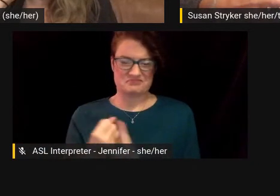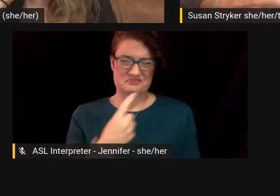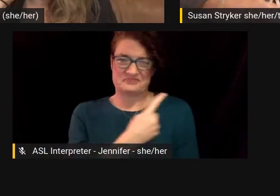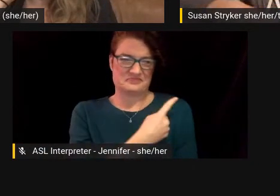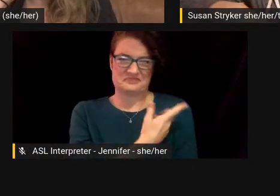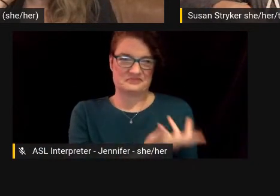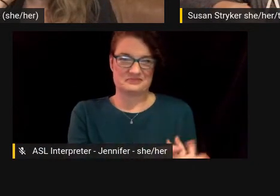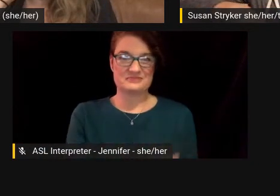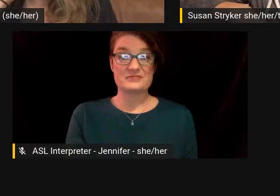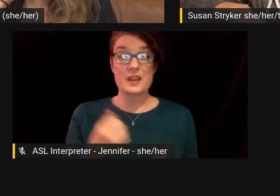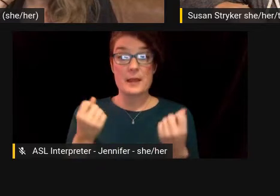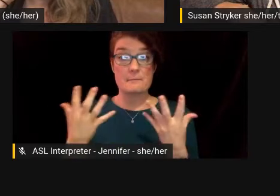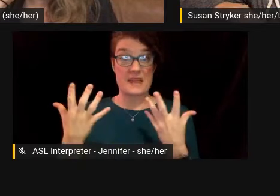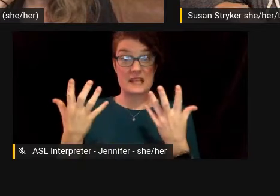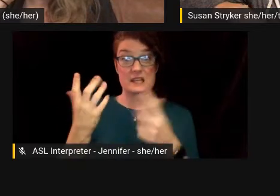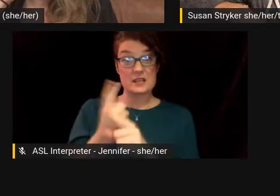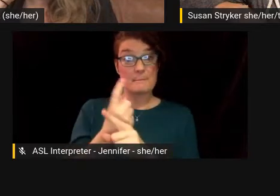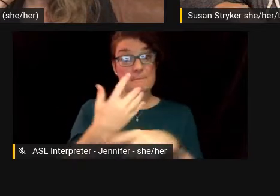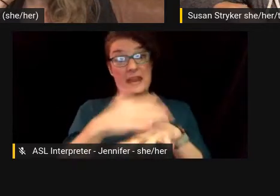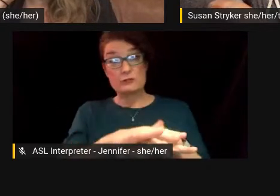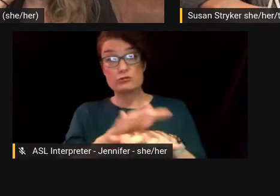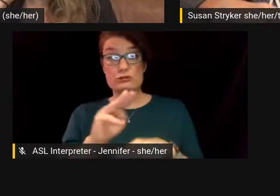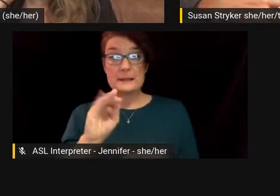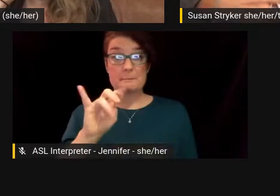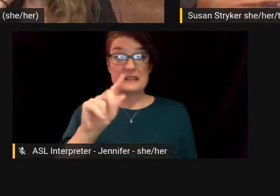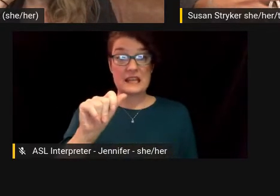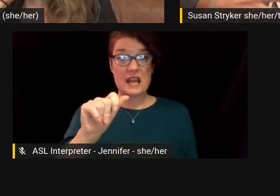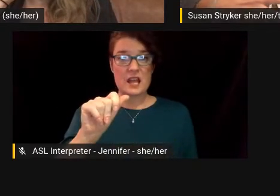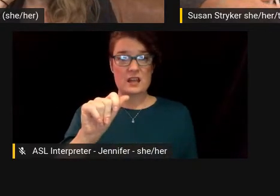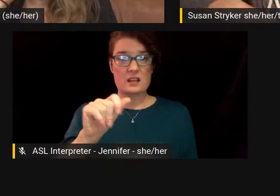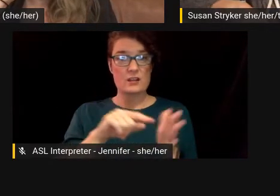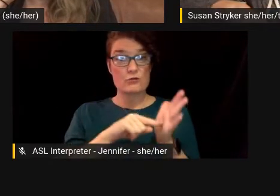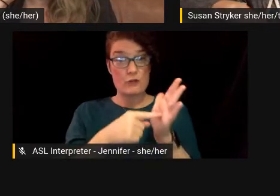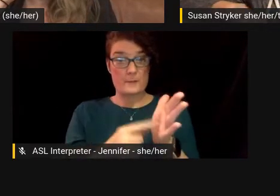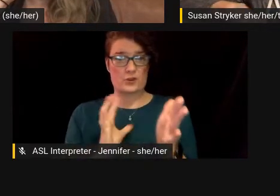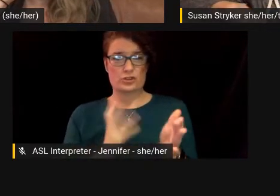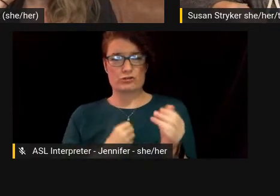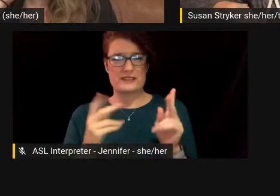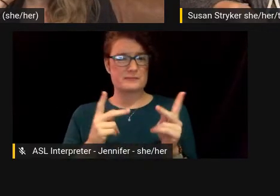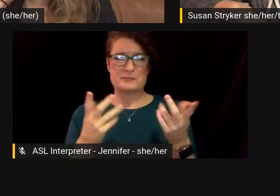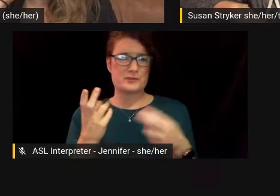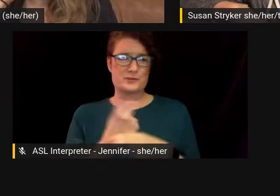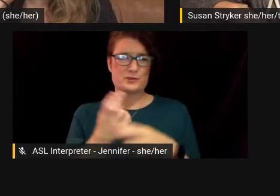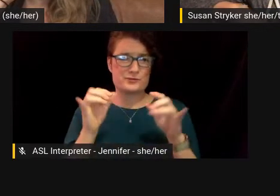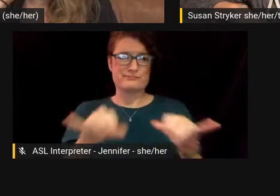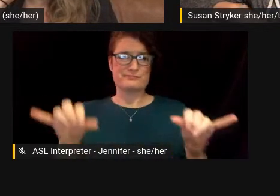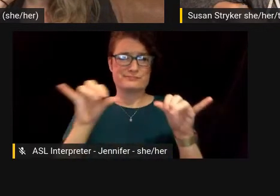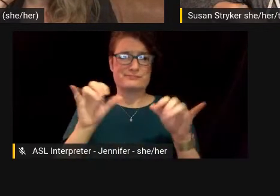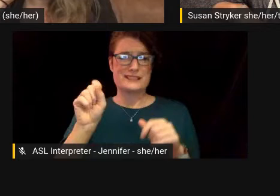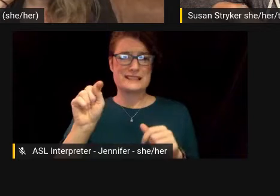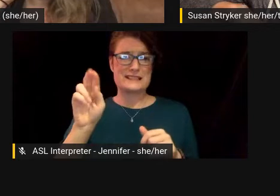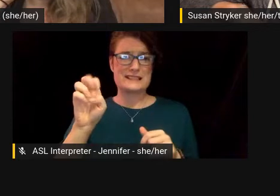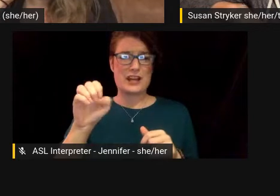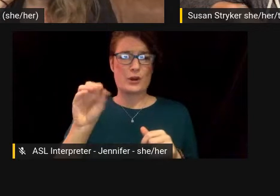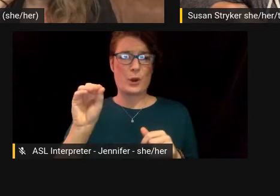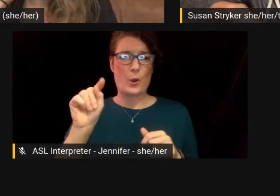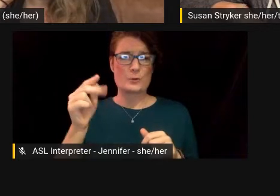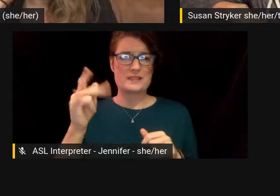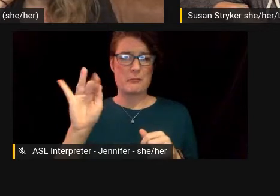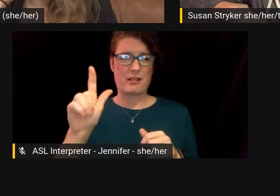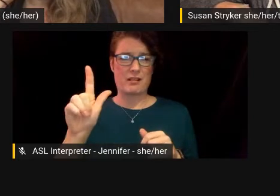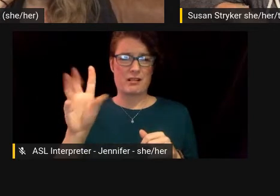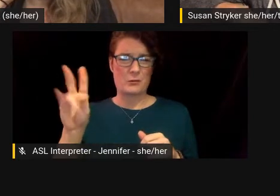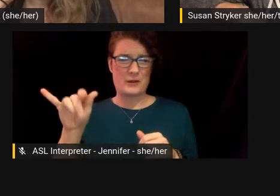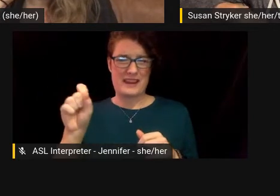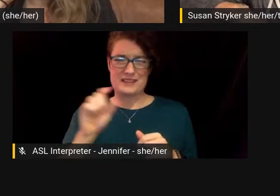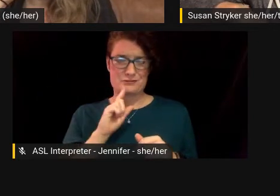lot of mainstream media represent trans people in the most stereotypical and inaccurate ways. And so